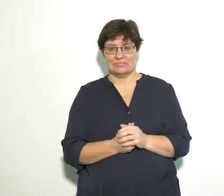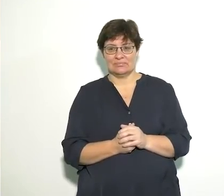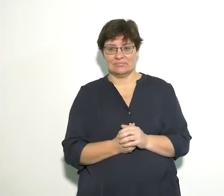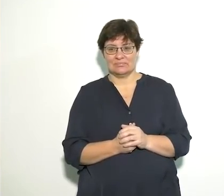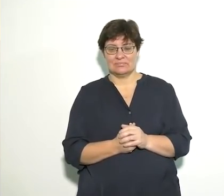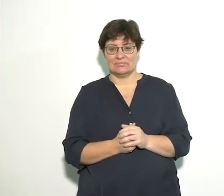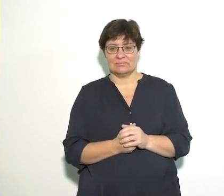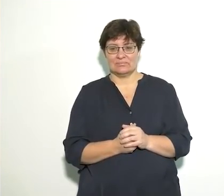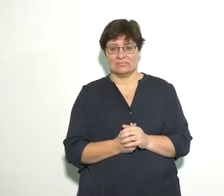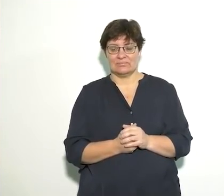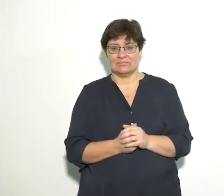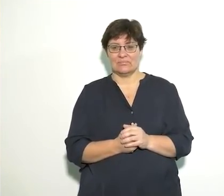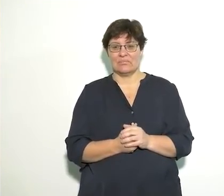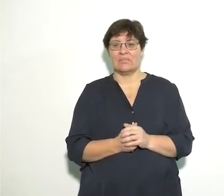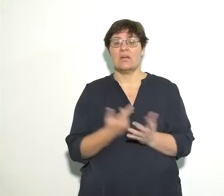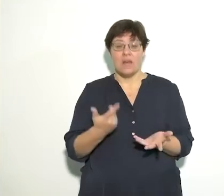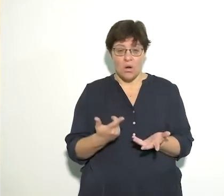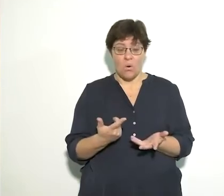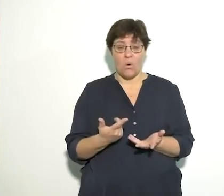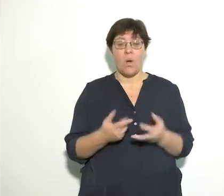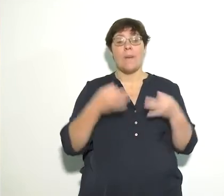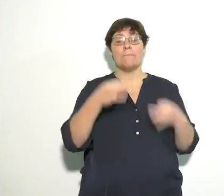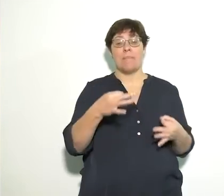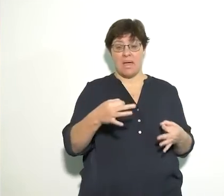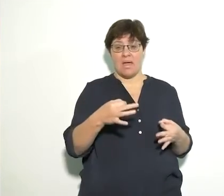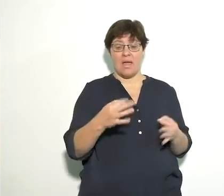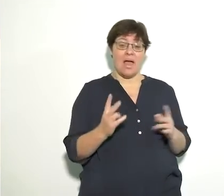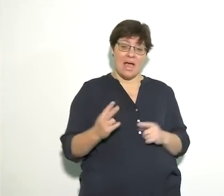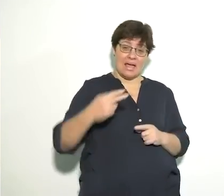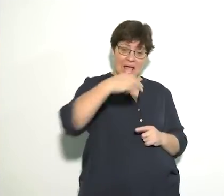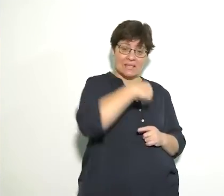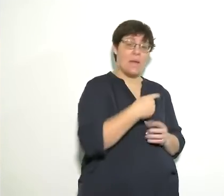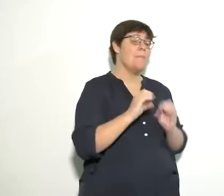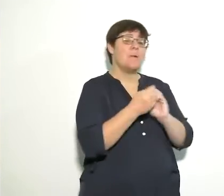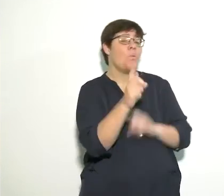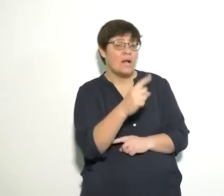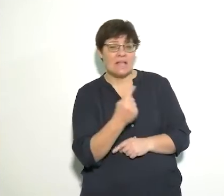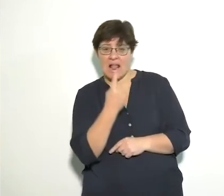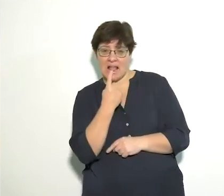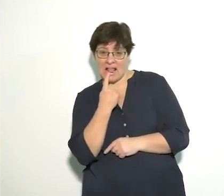You then need to cut up a piece of paper to make a tongue.